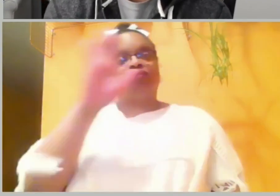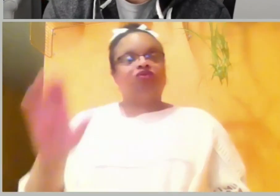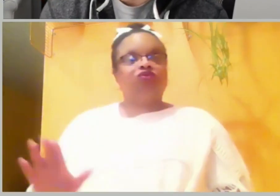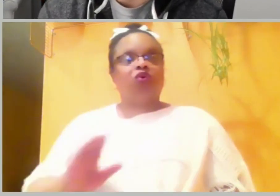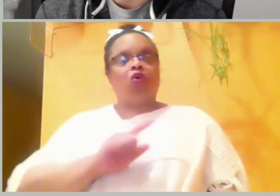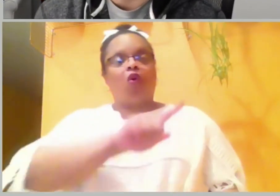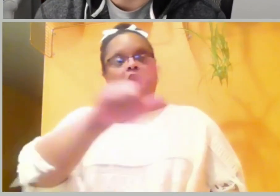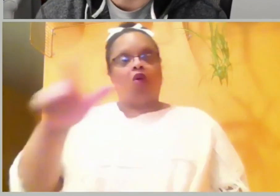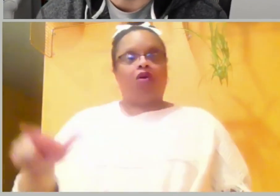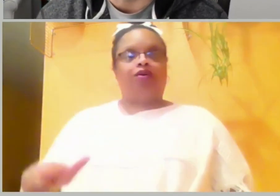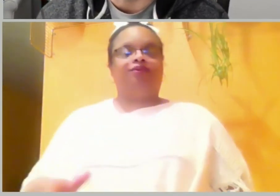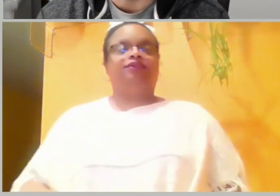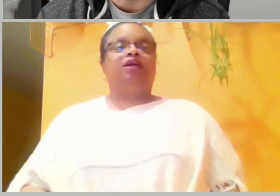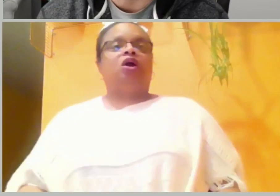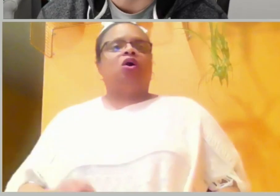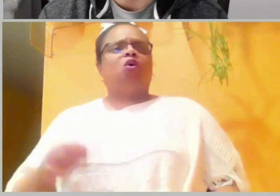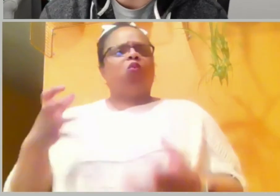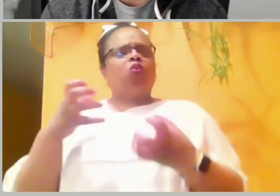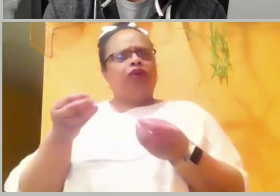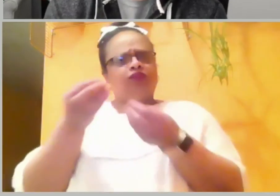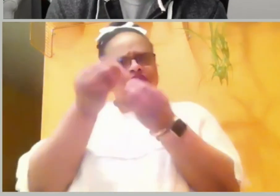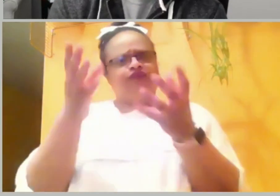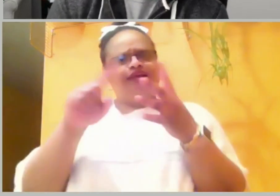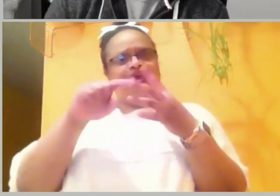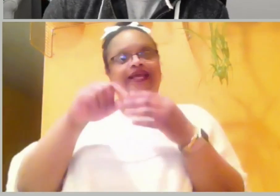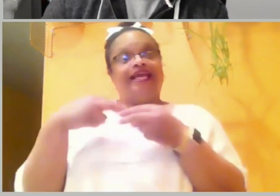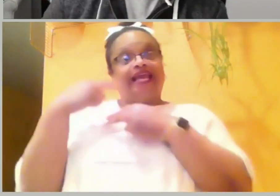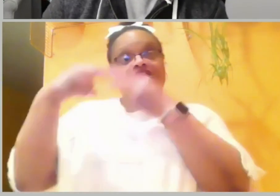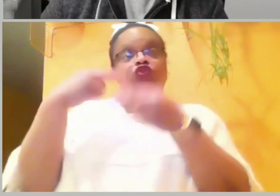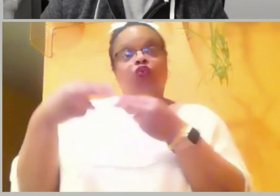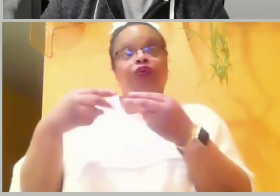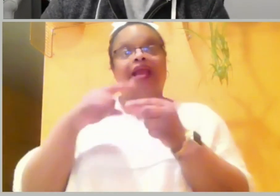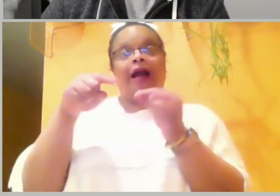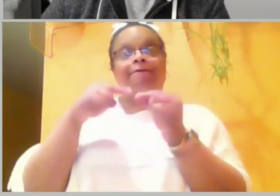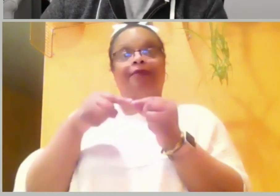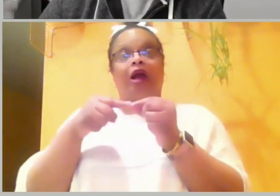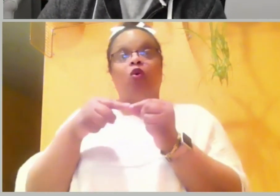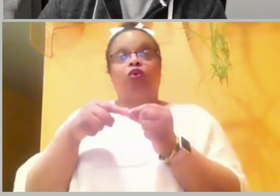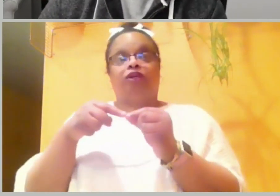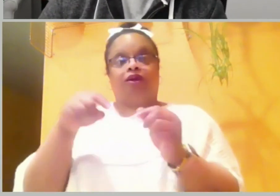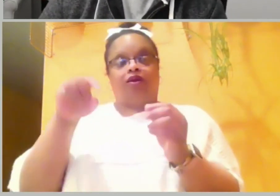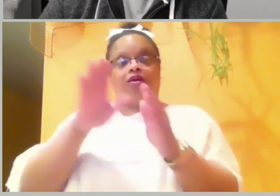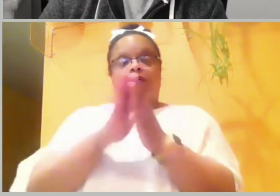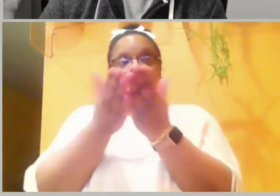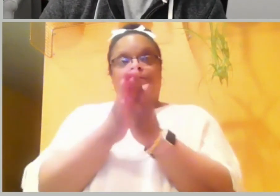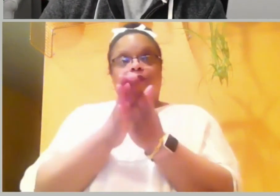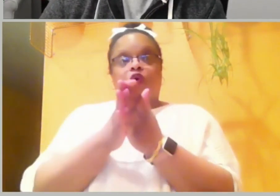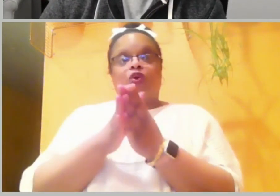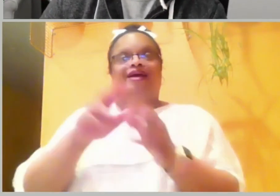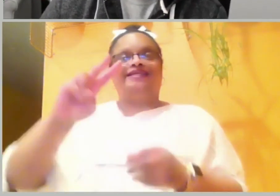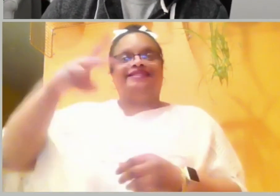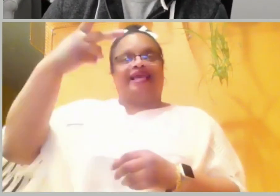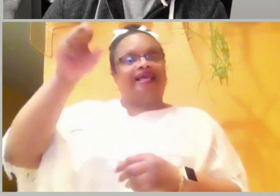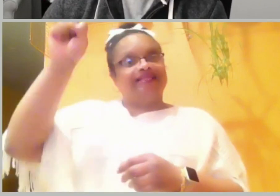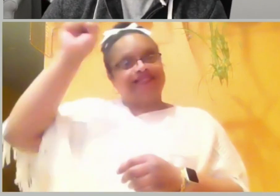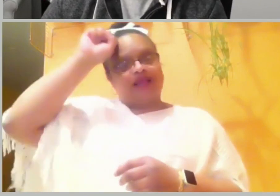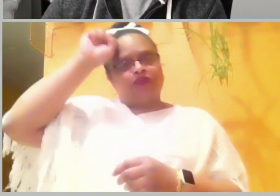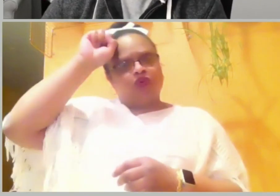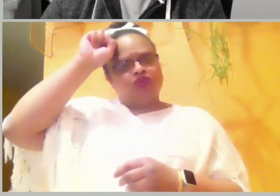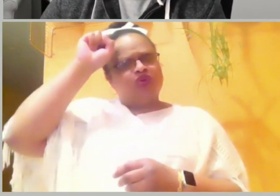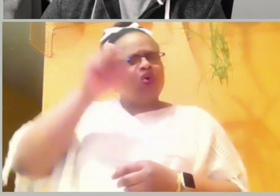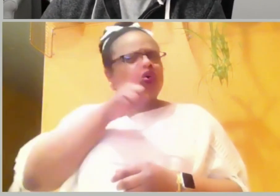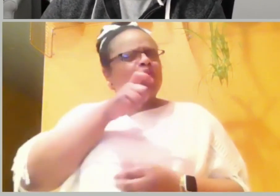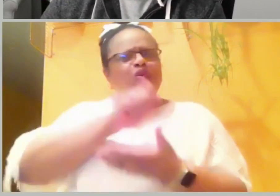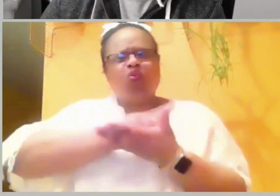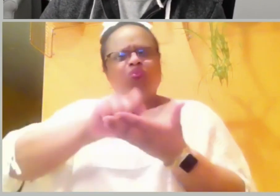historical background on the book of 2 Samuel. So the author of this book is unknown, but believed to